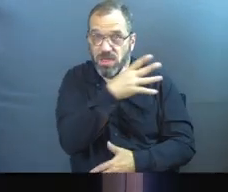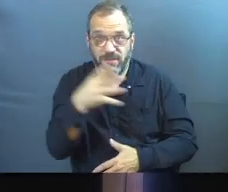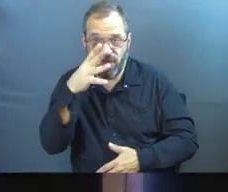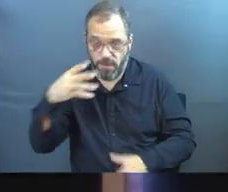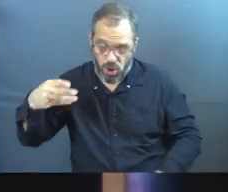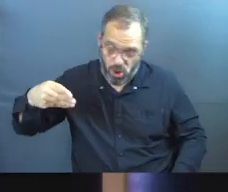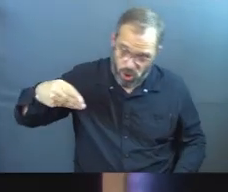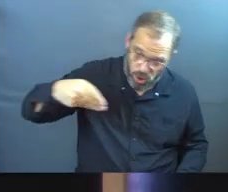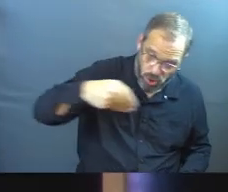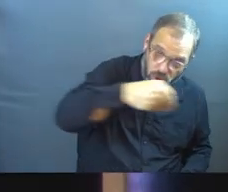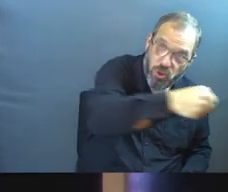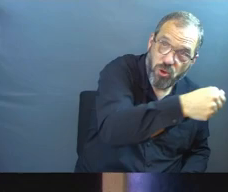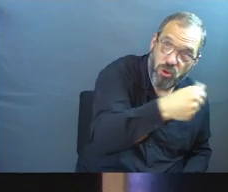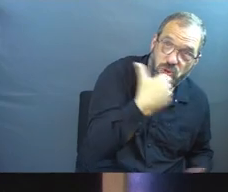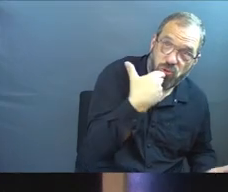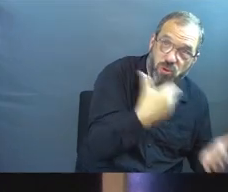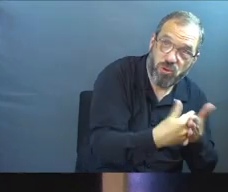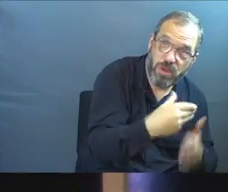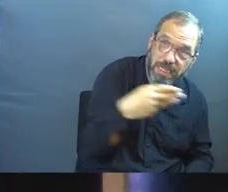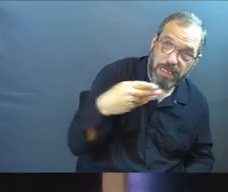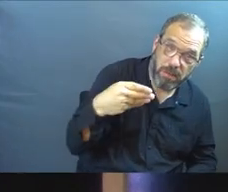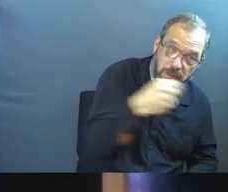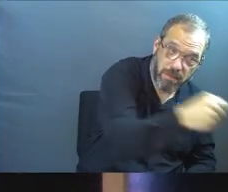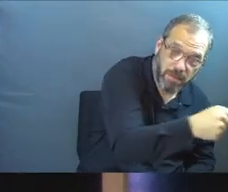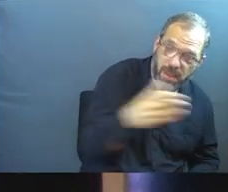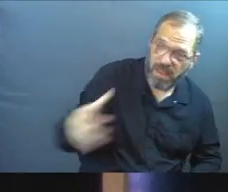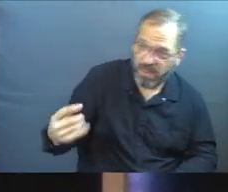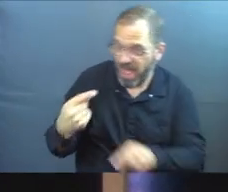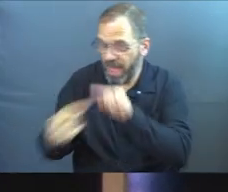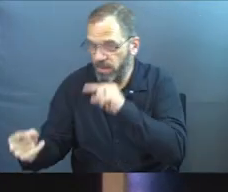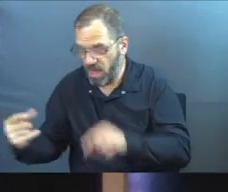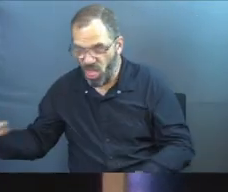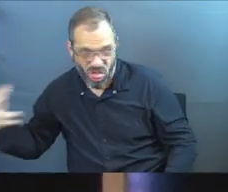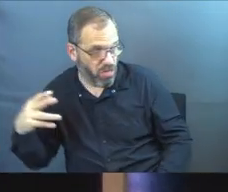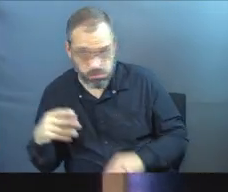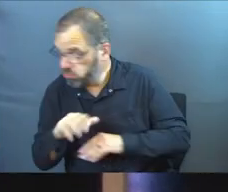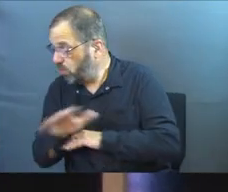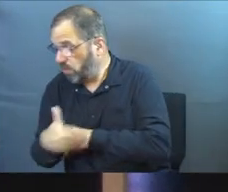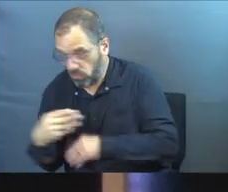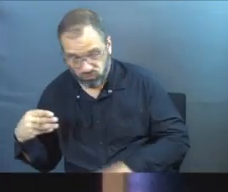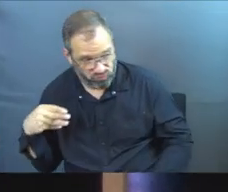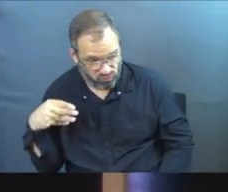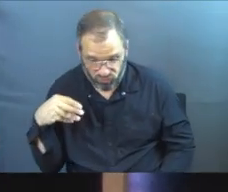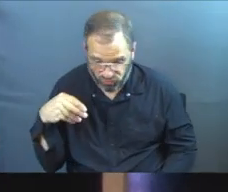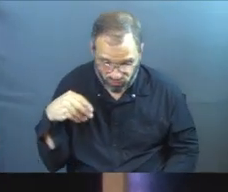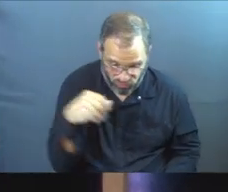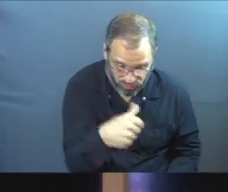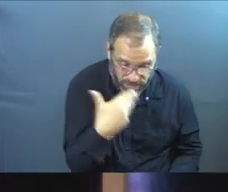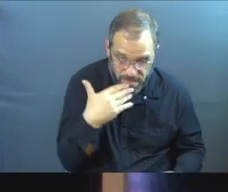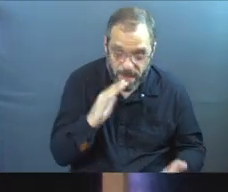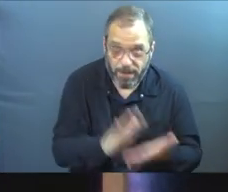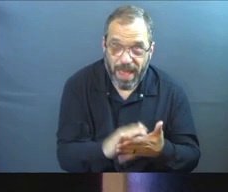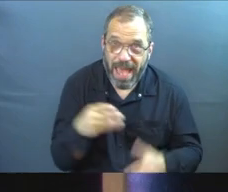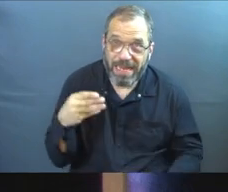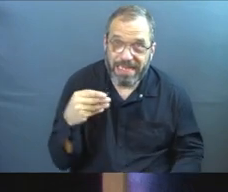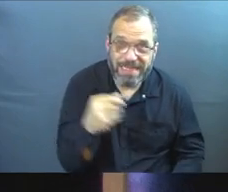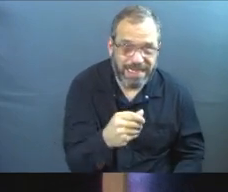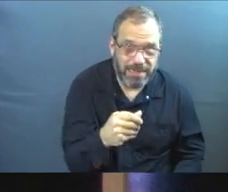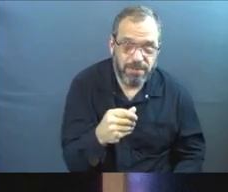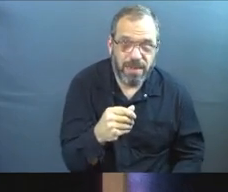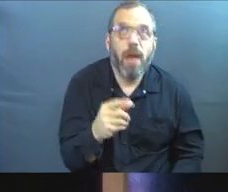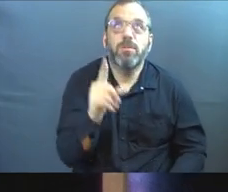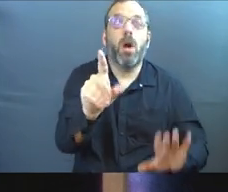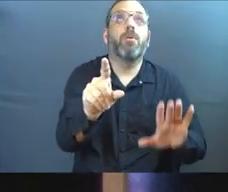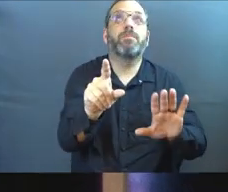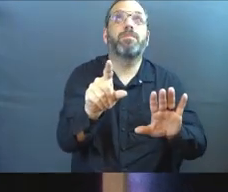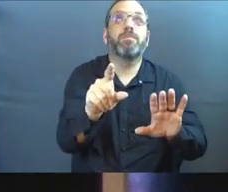planted the good wheat seed. And then you got the enemy that came in overnight. And now think enemy.